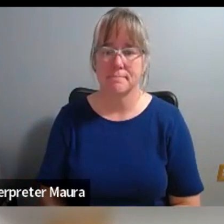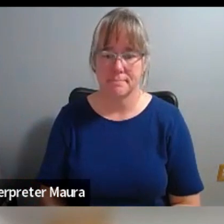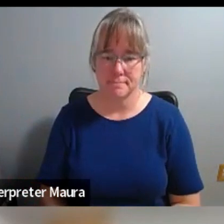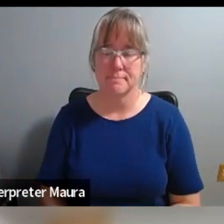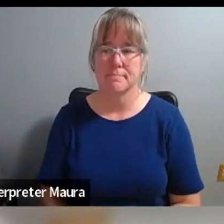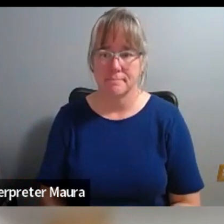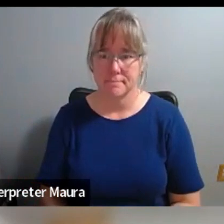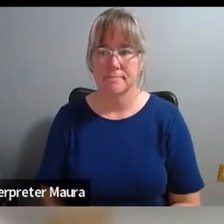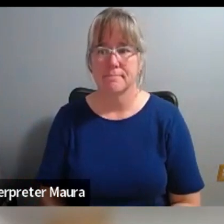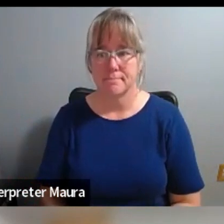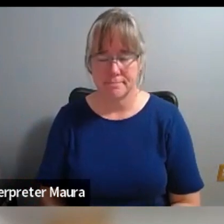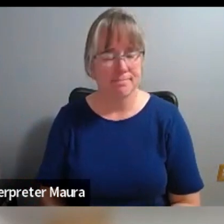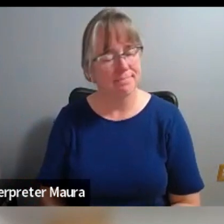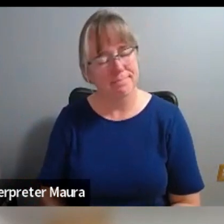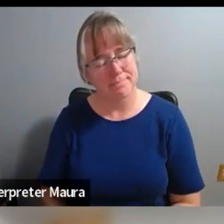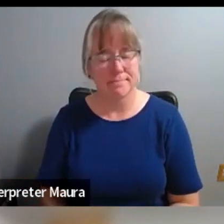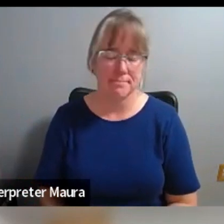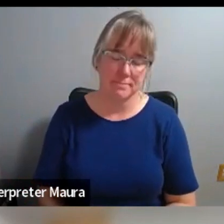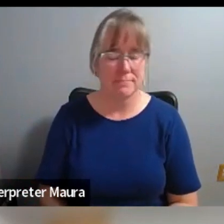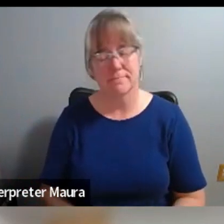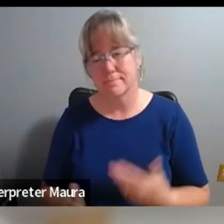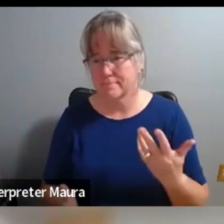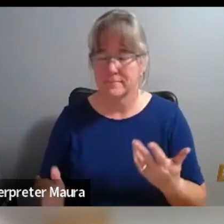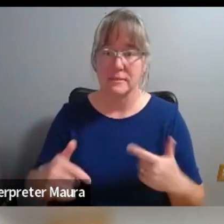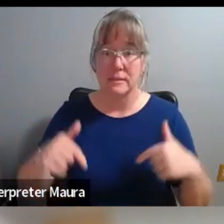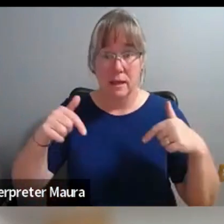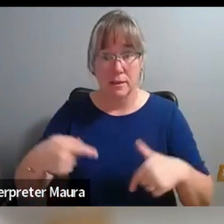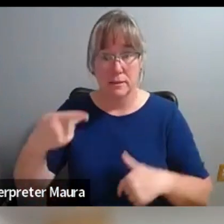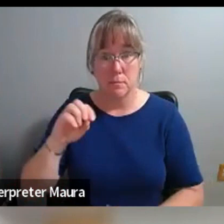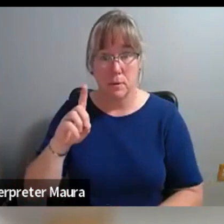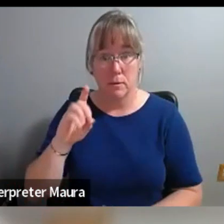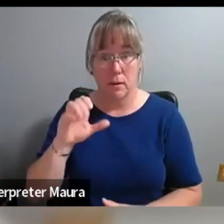as, as like, I don't, we couldn't have made this podcast